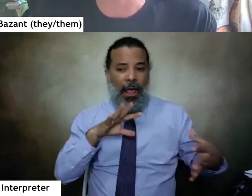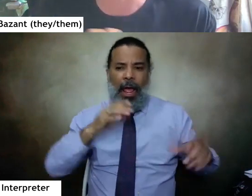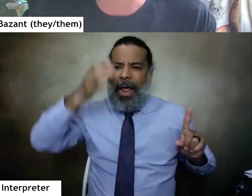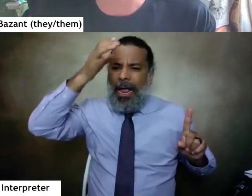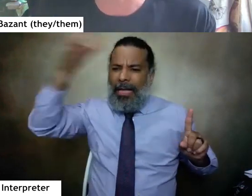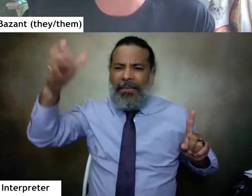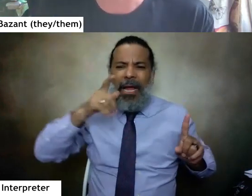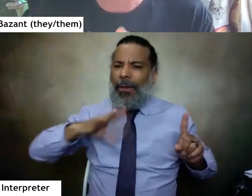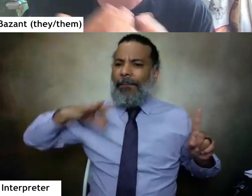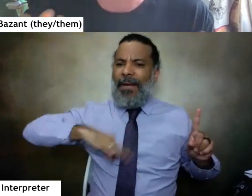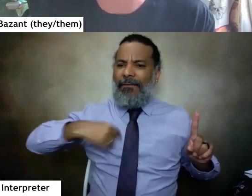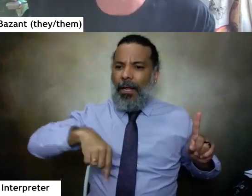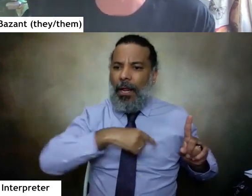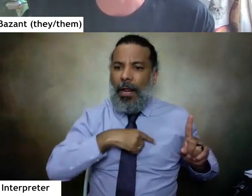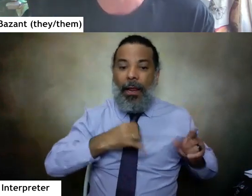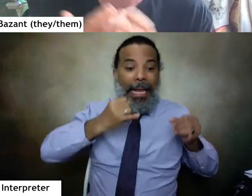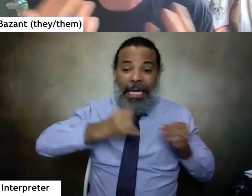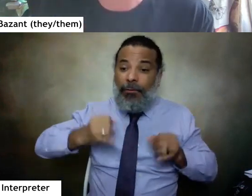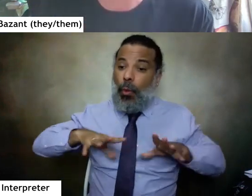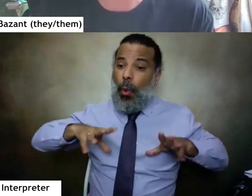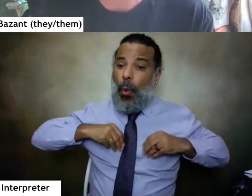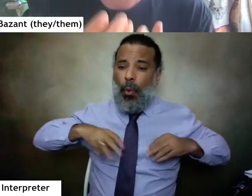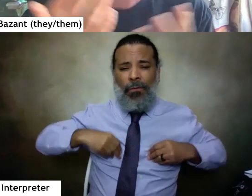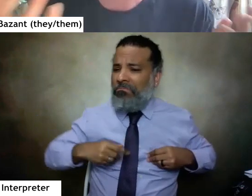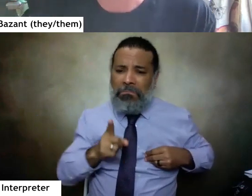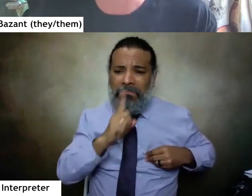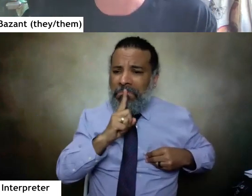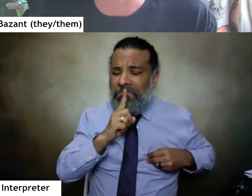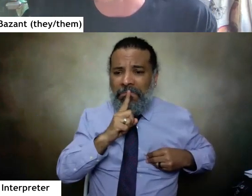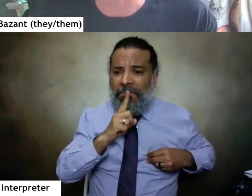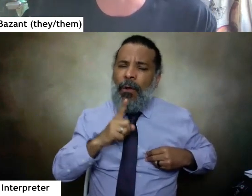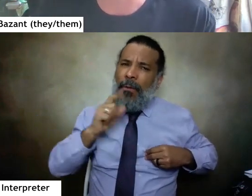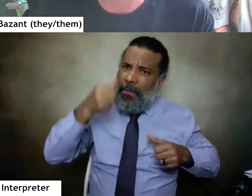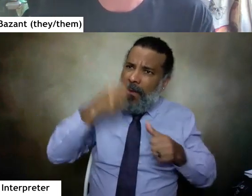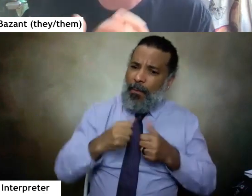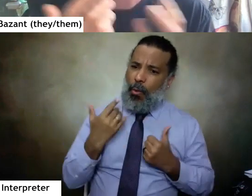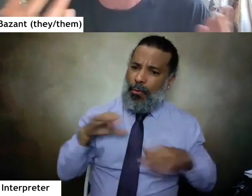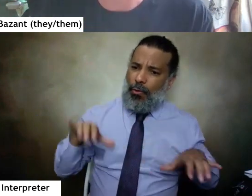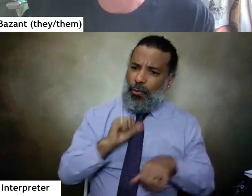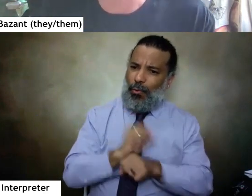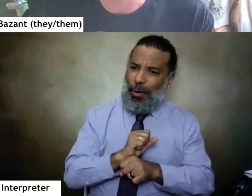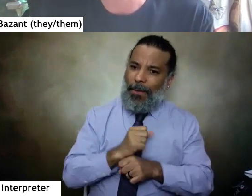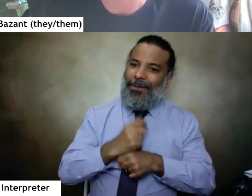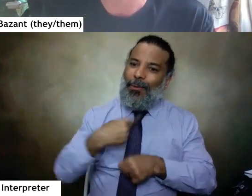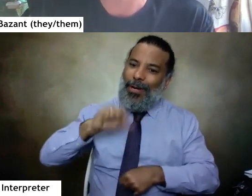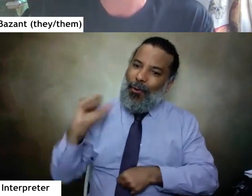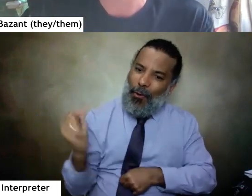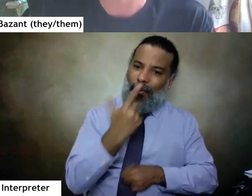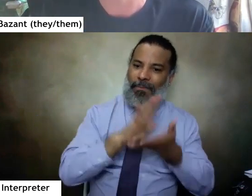that don't serve us like individual ownership and remembering why we do the work so we can all get free.